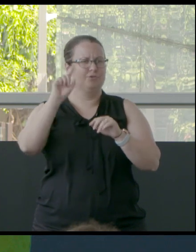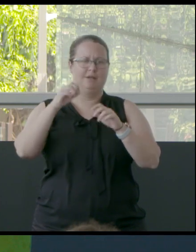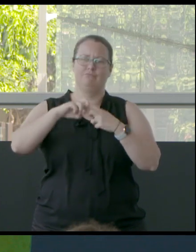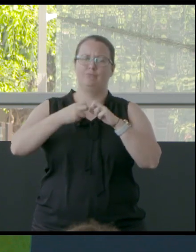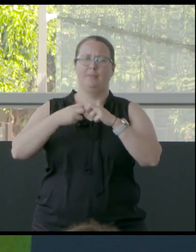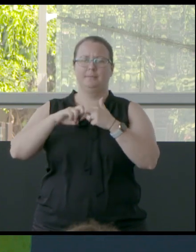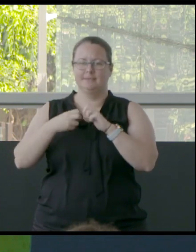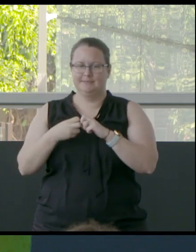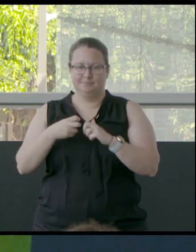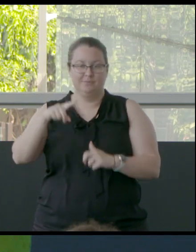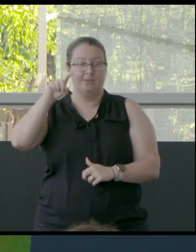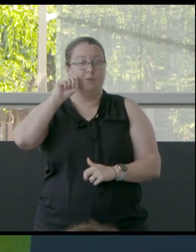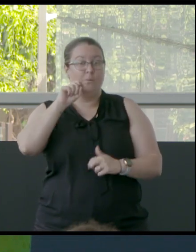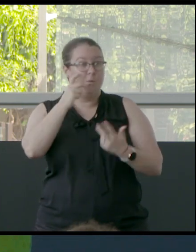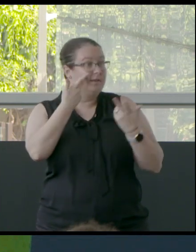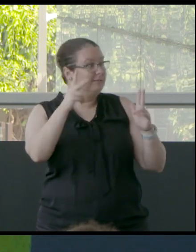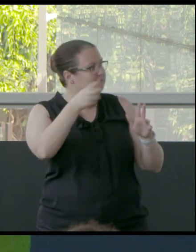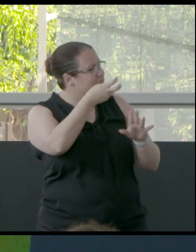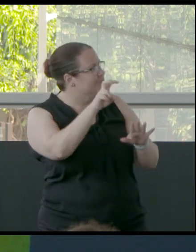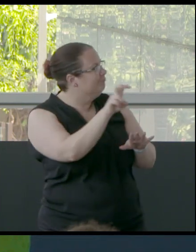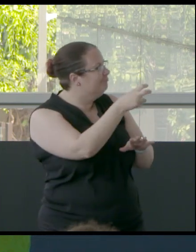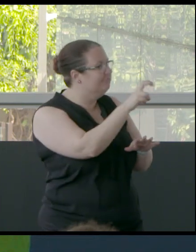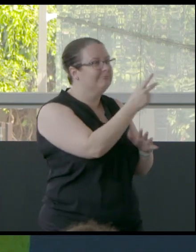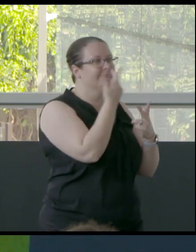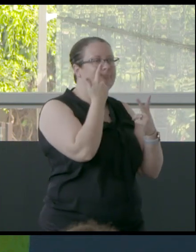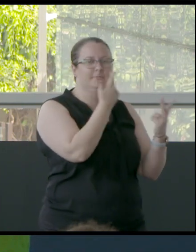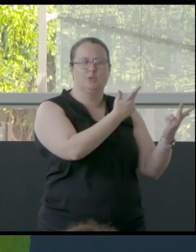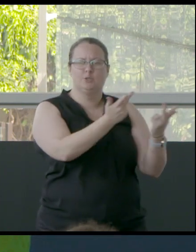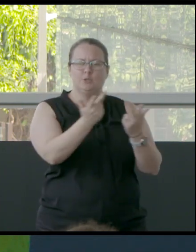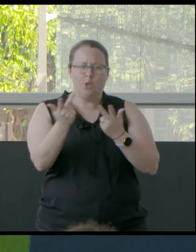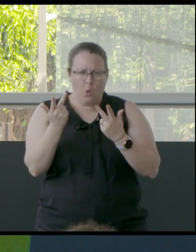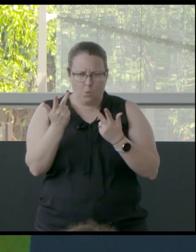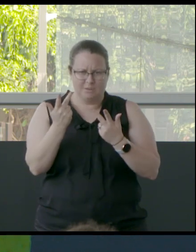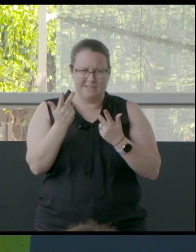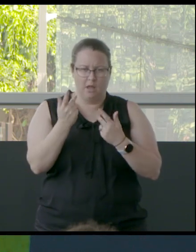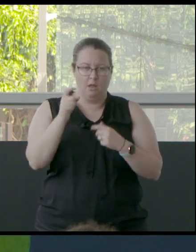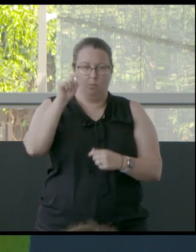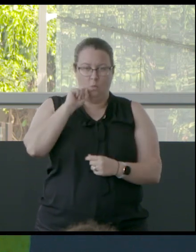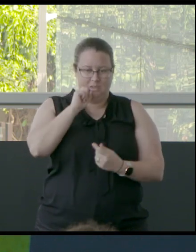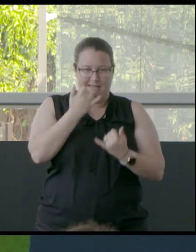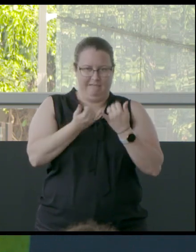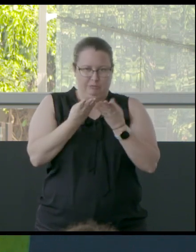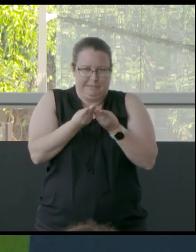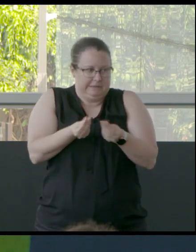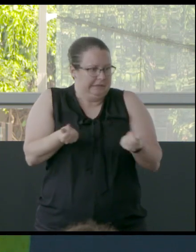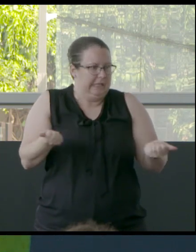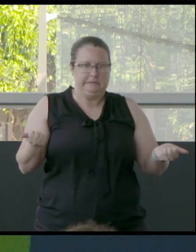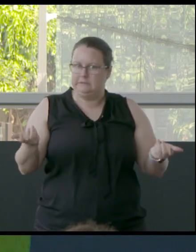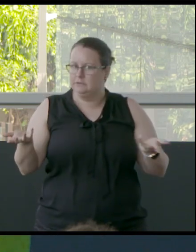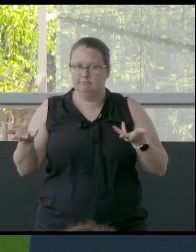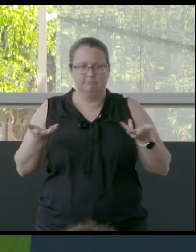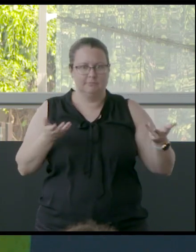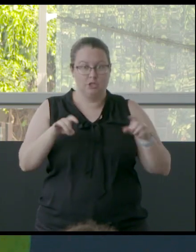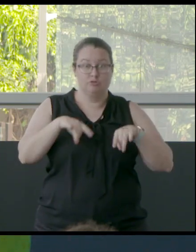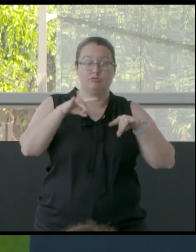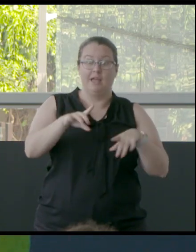So the Water Exhibition, as you've seen, as you've walked through, it highlights the scarcity of this precious resource with artwork by Australian and